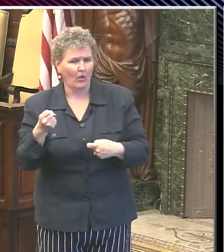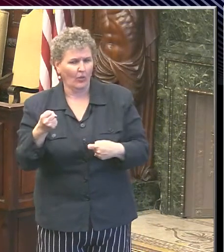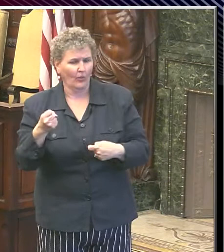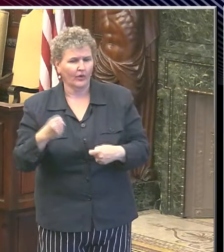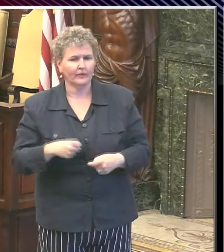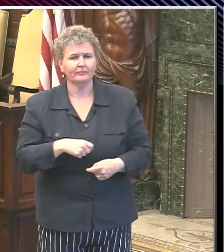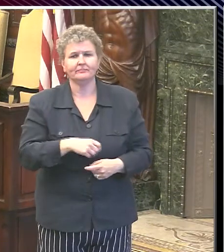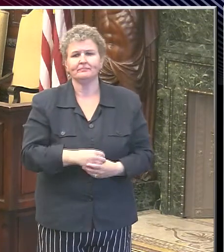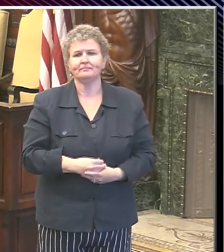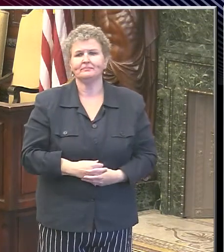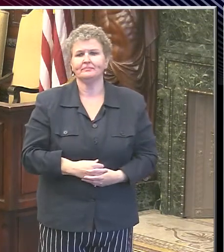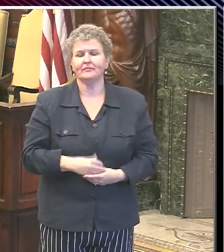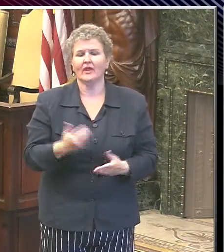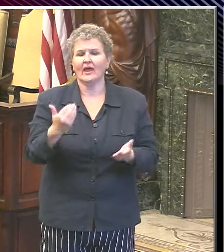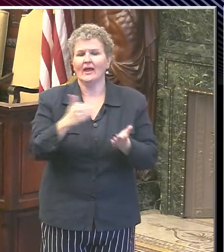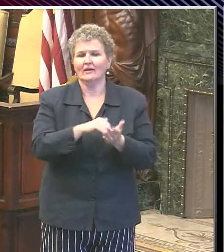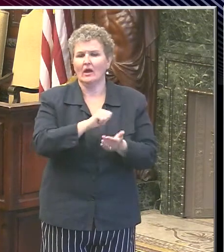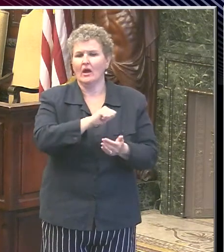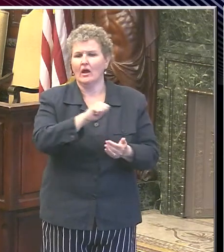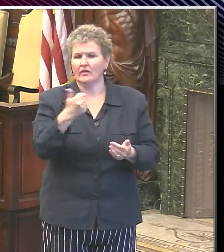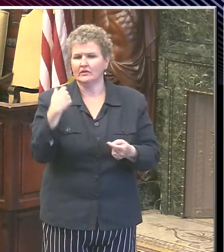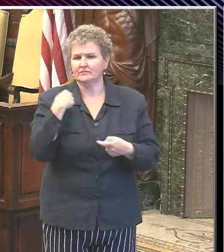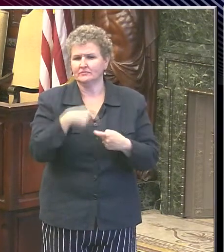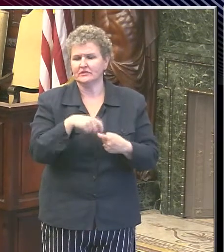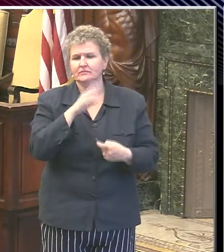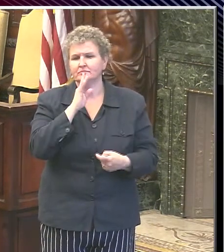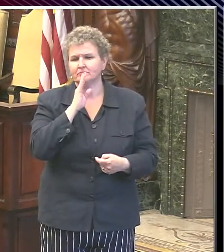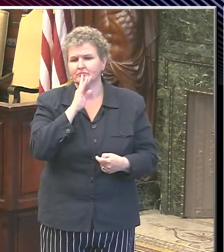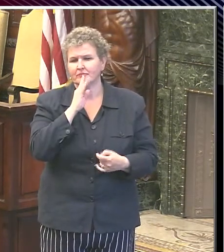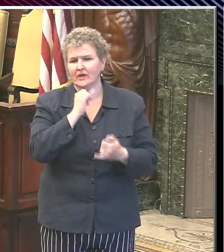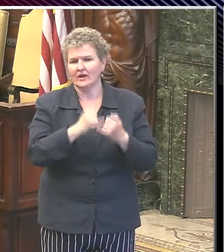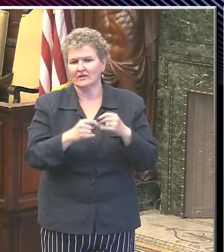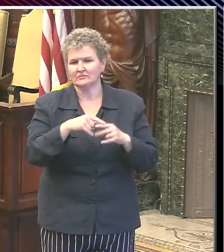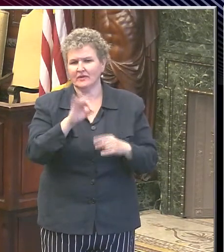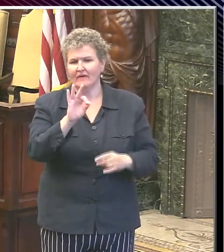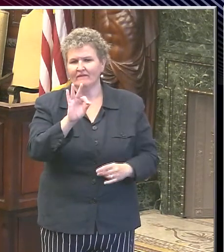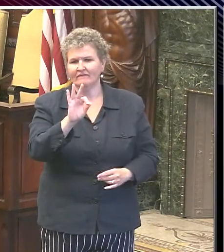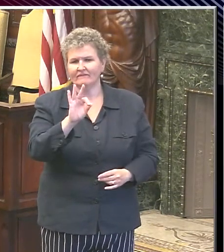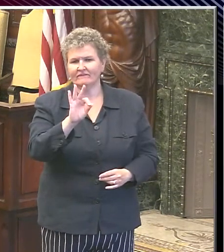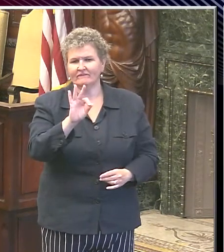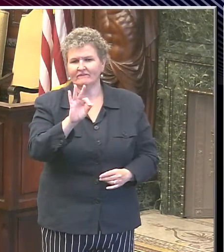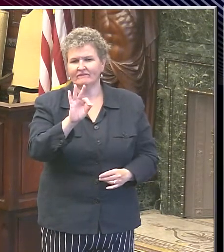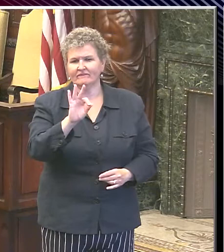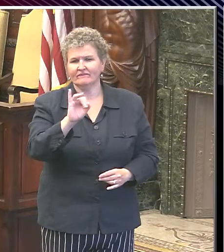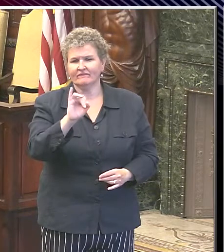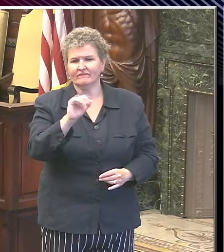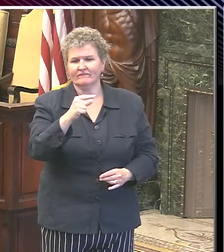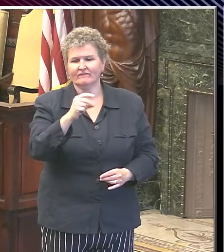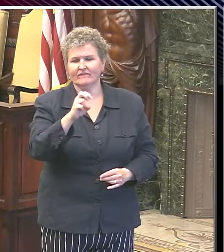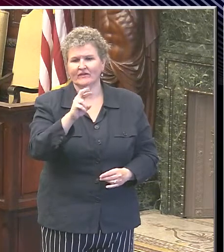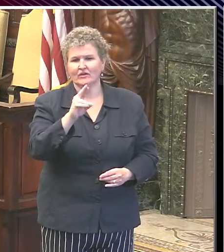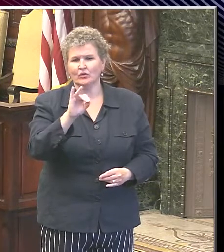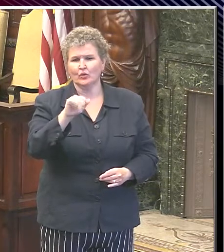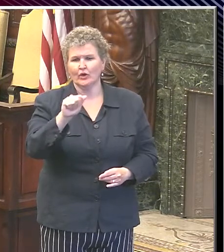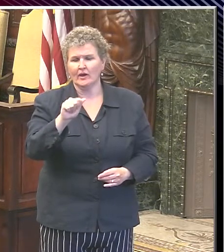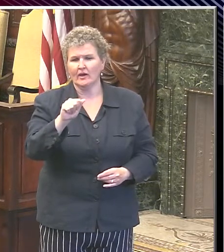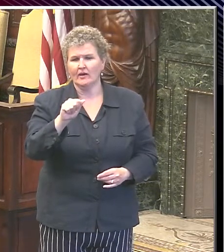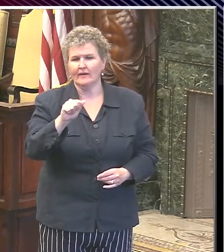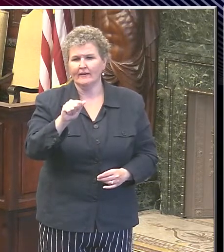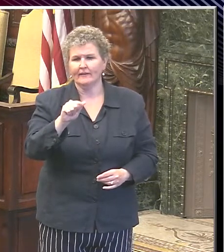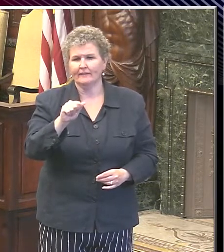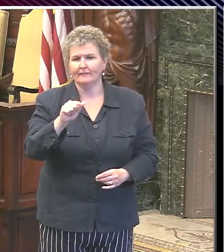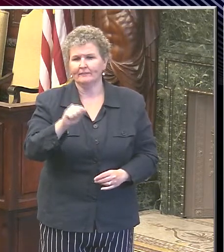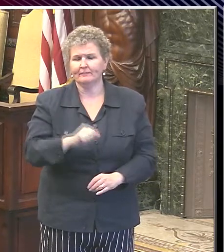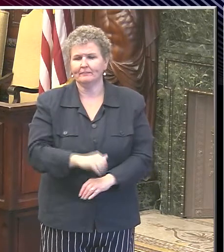Yes, good afternoon, Armando. Good afternoon, Arjanas. Armando, my question is for the alcalde Kenney. Tomando in mind